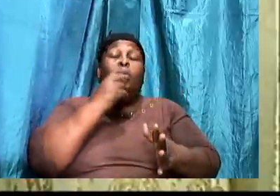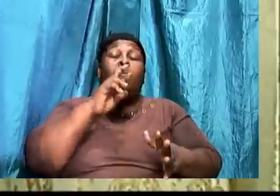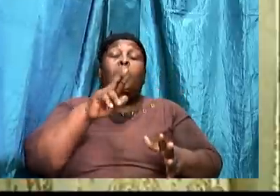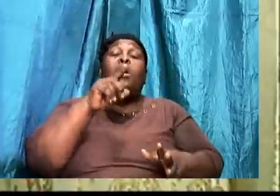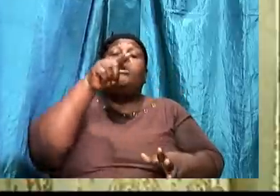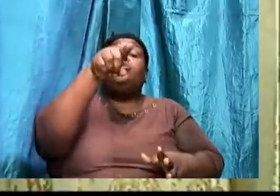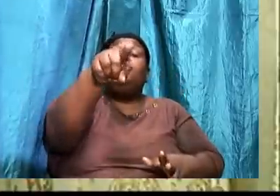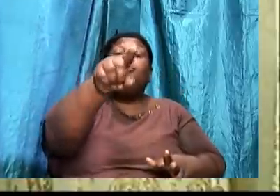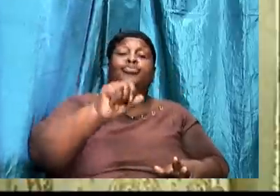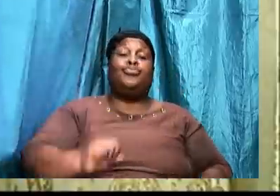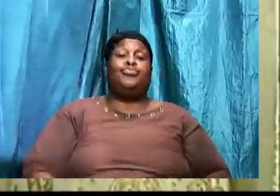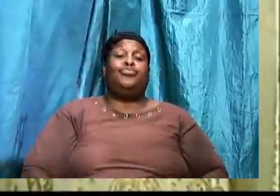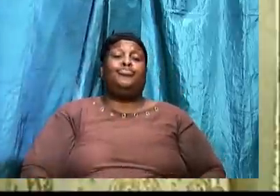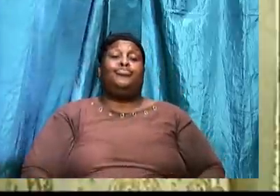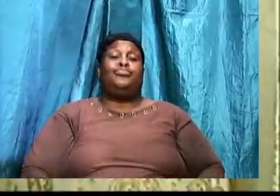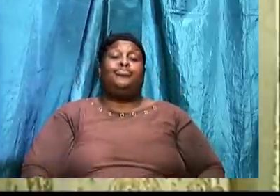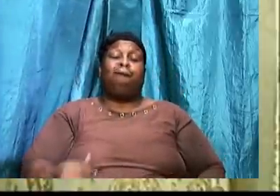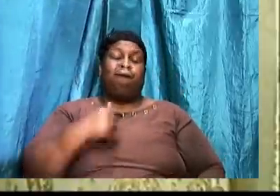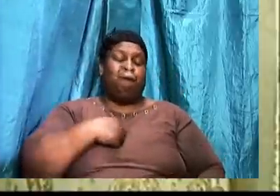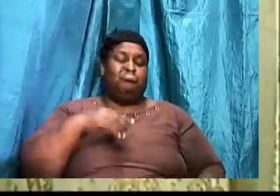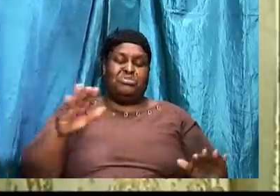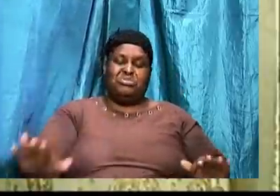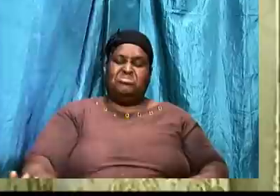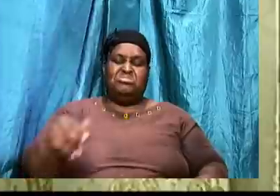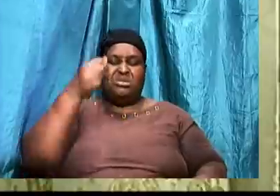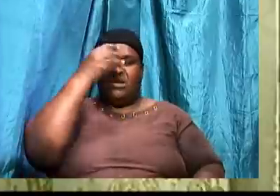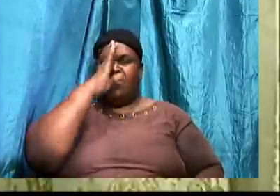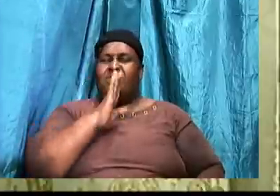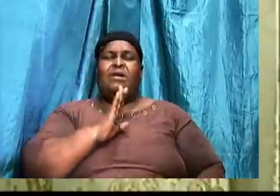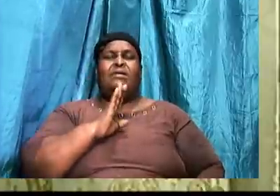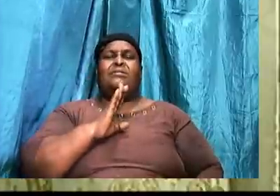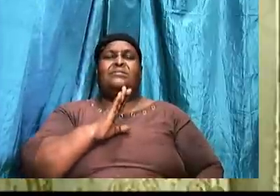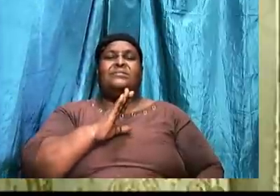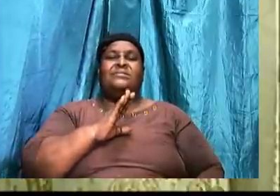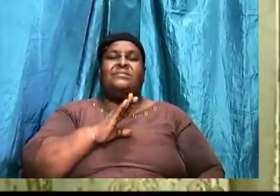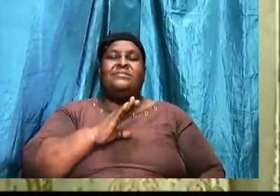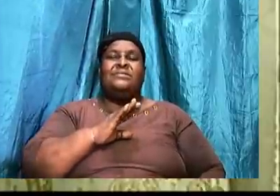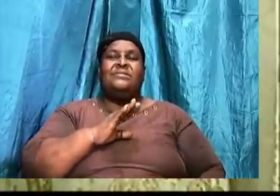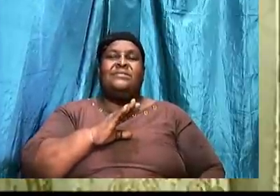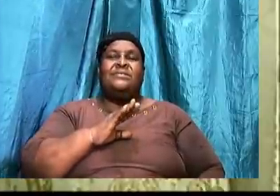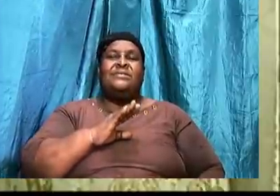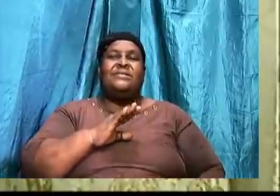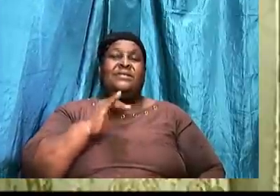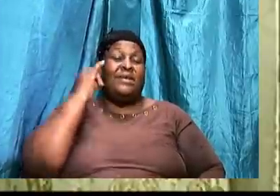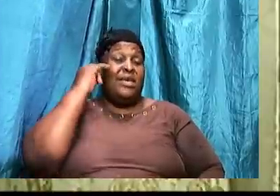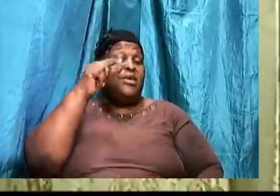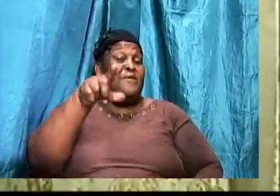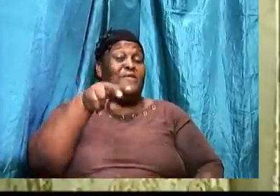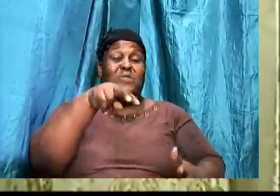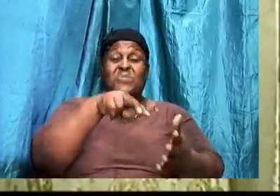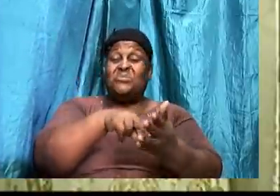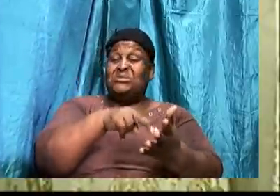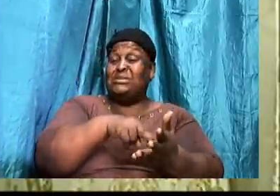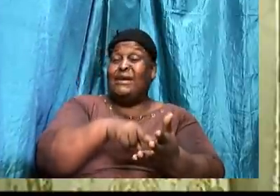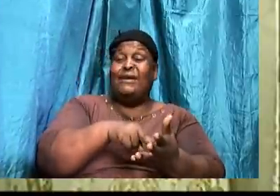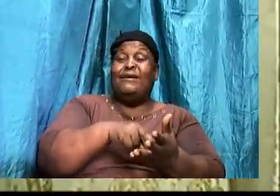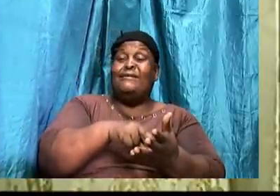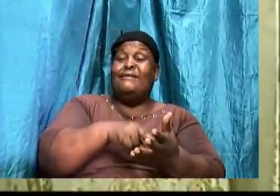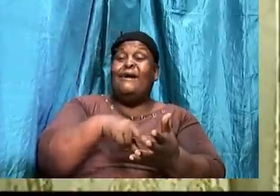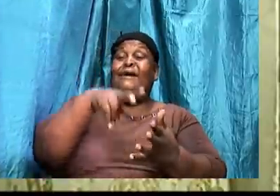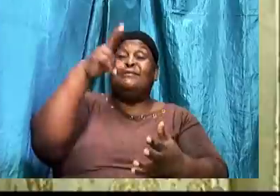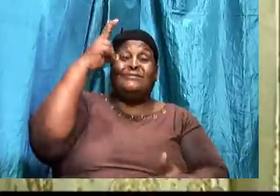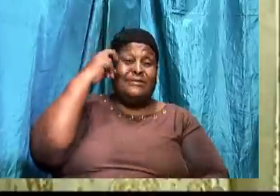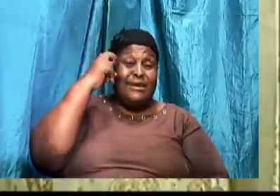I am a child of God. And. If you stand on that. Satan will